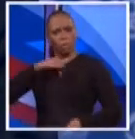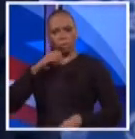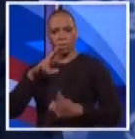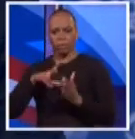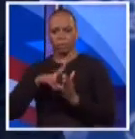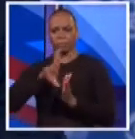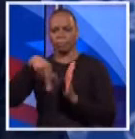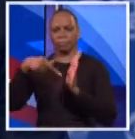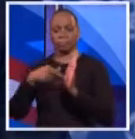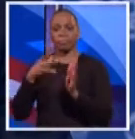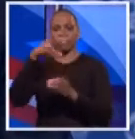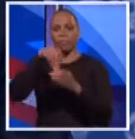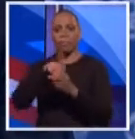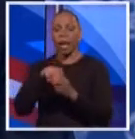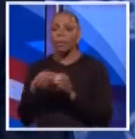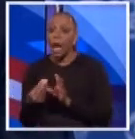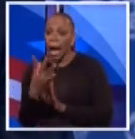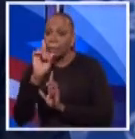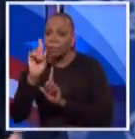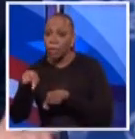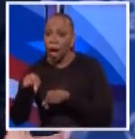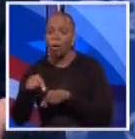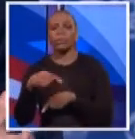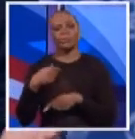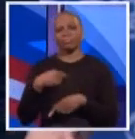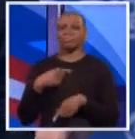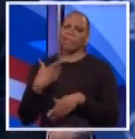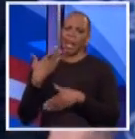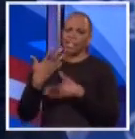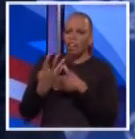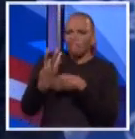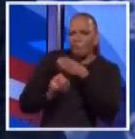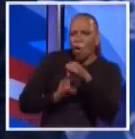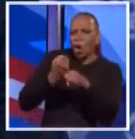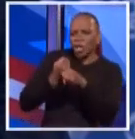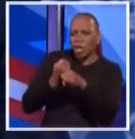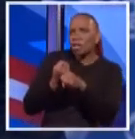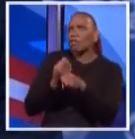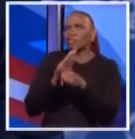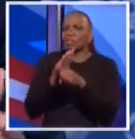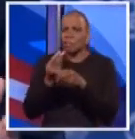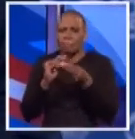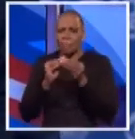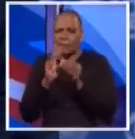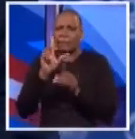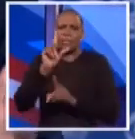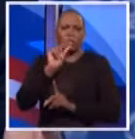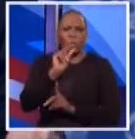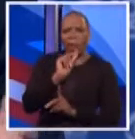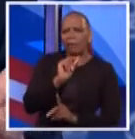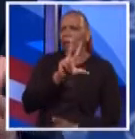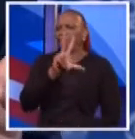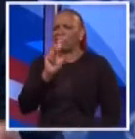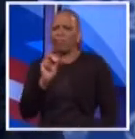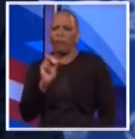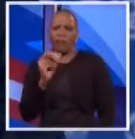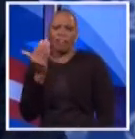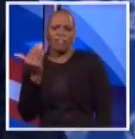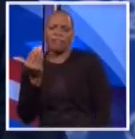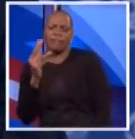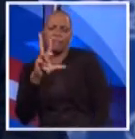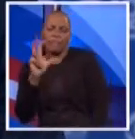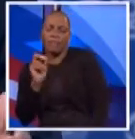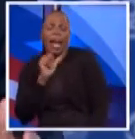took it very how many did you attend? I think over four years, the number of meetings, you know, 20, 30, 15, you know, whatever. I don't have the